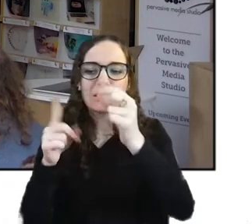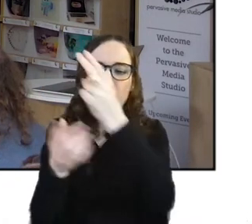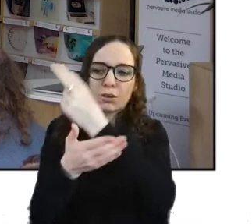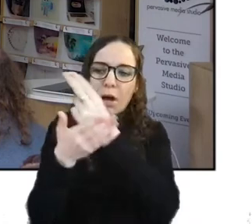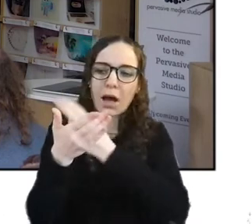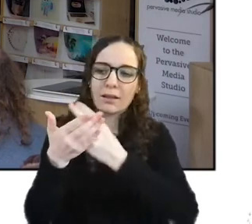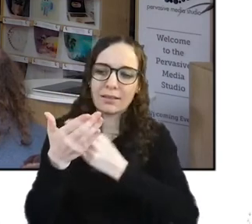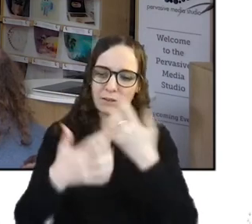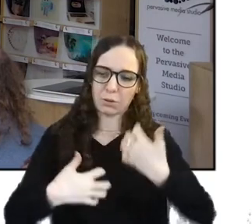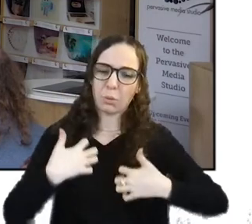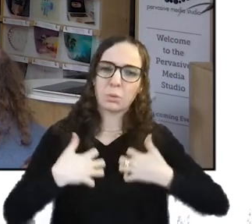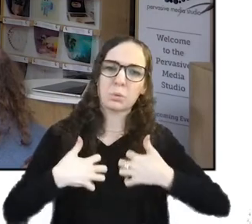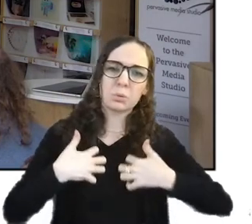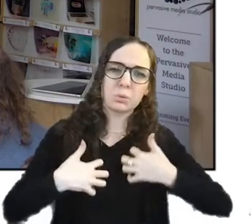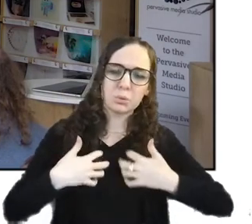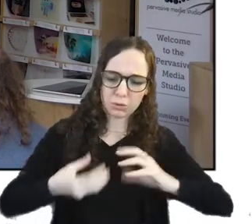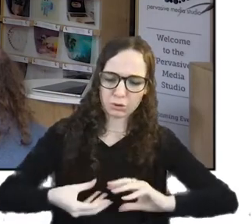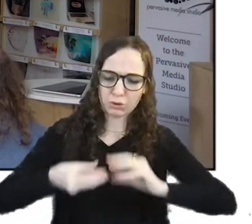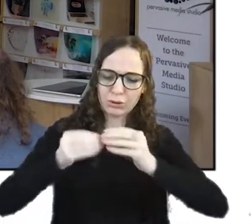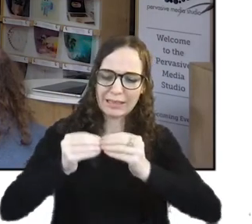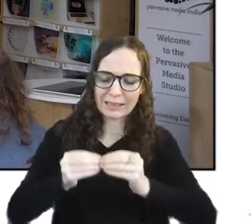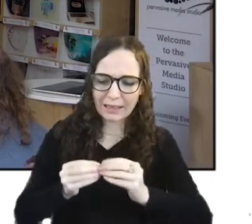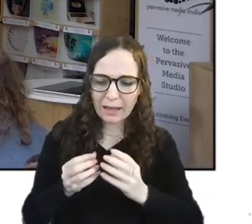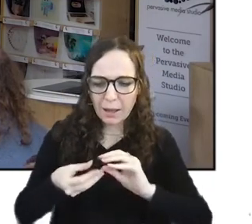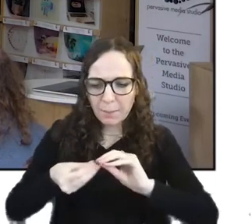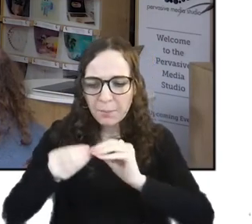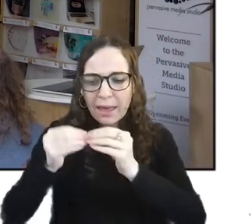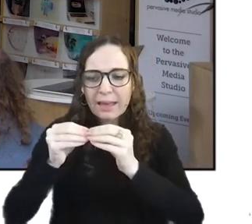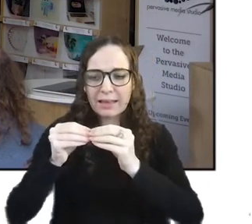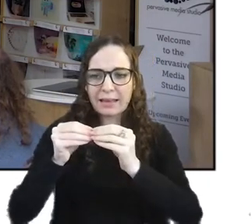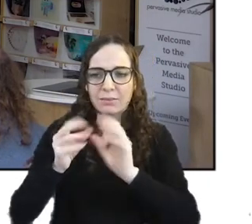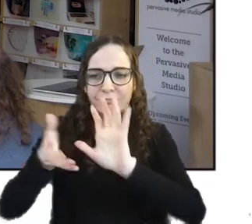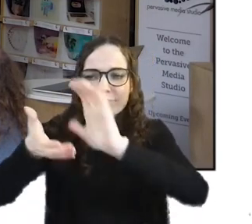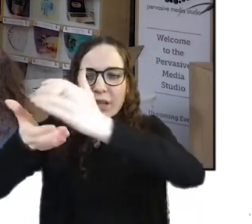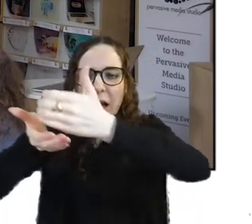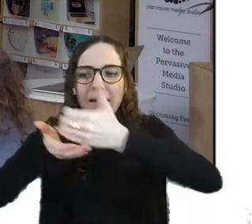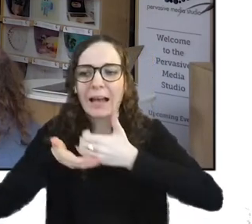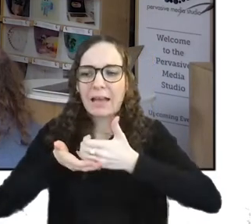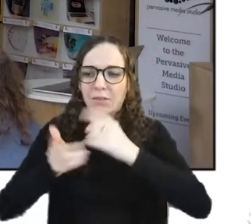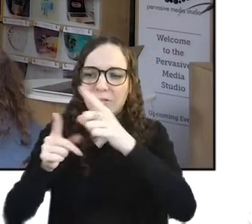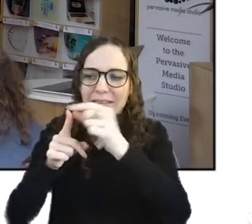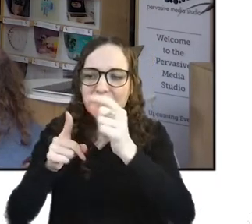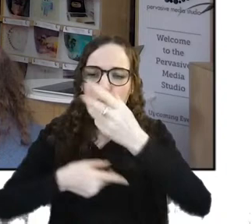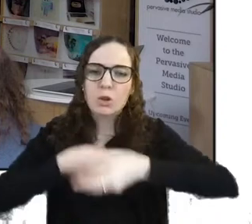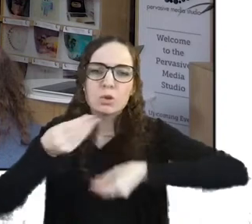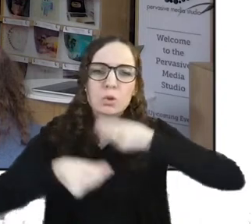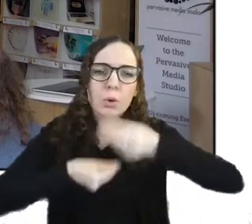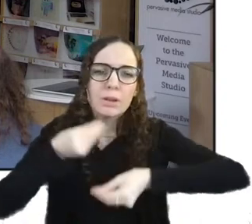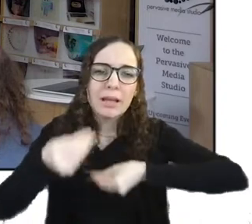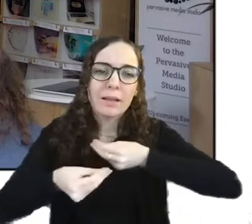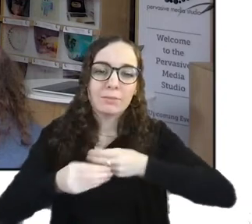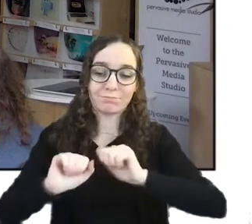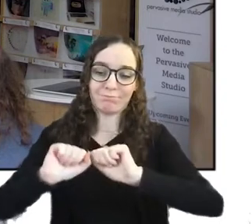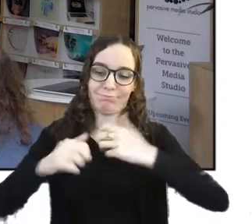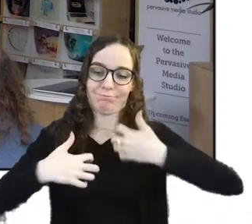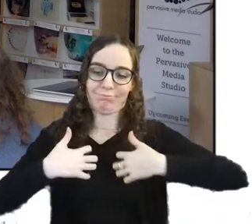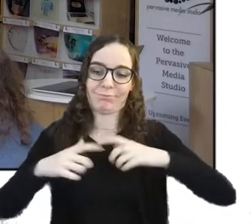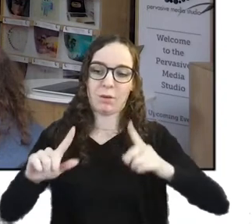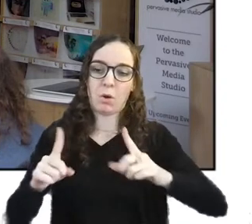digital tools for archival and storytelling purposes her interests include digital preservation